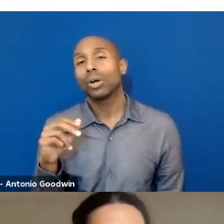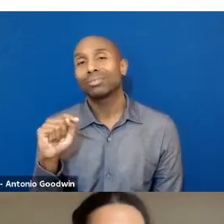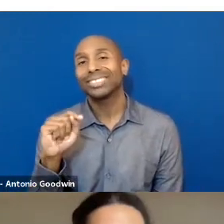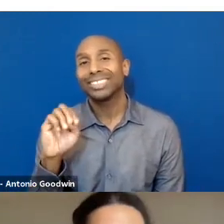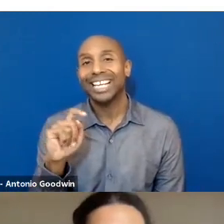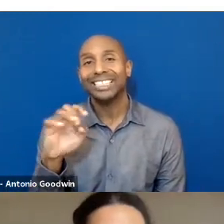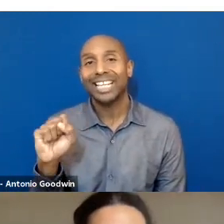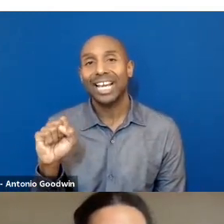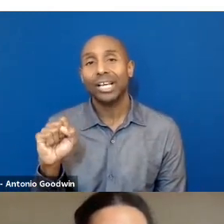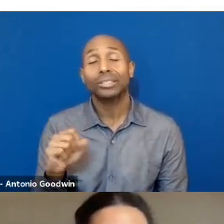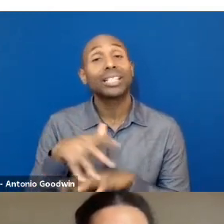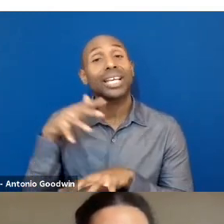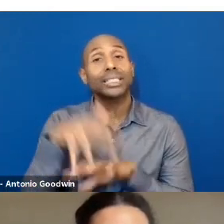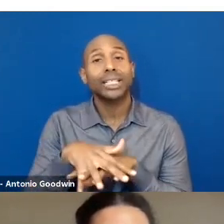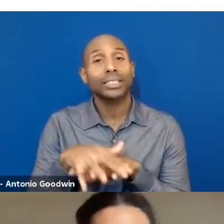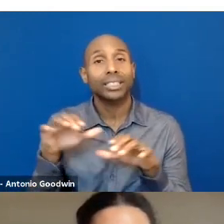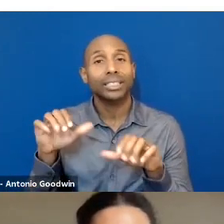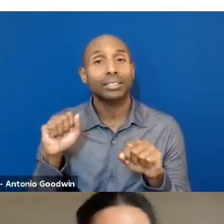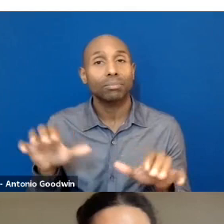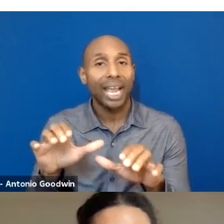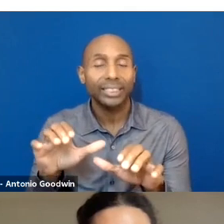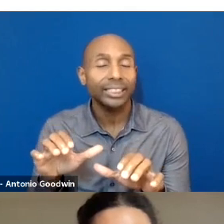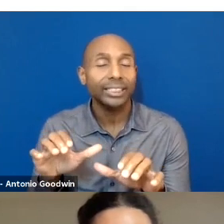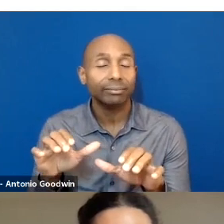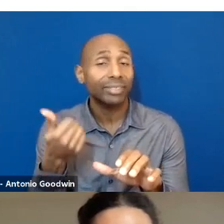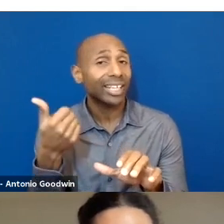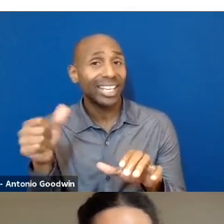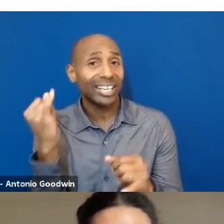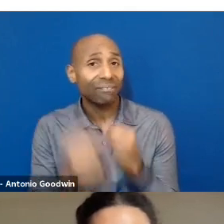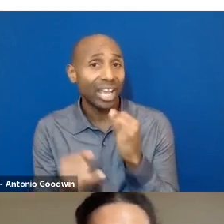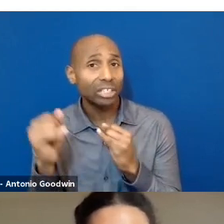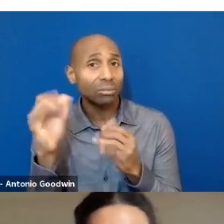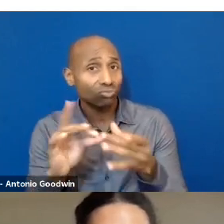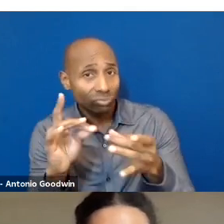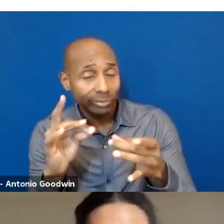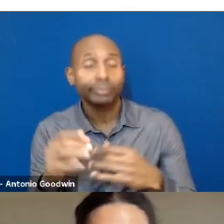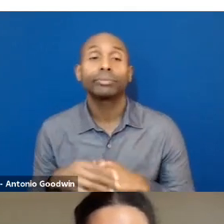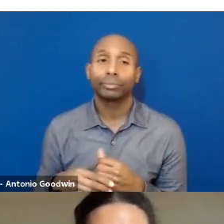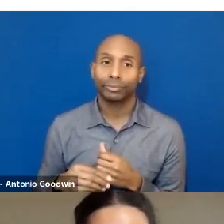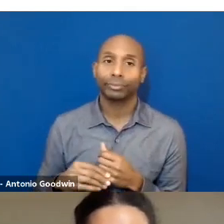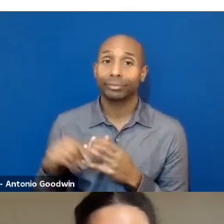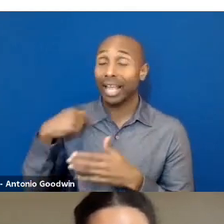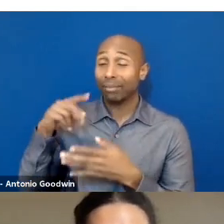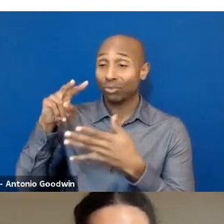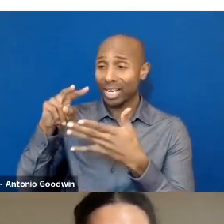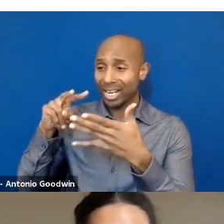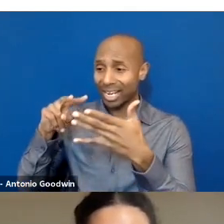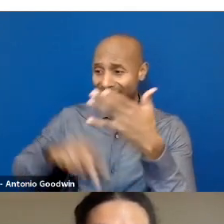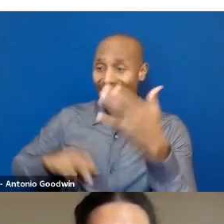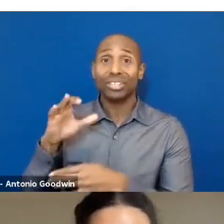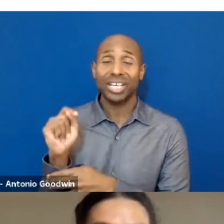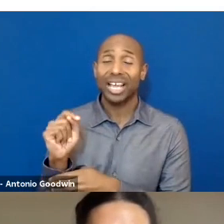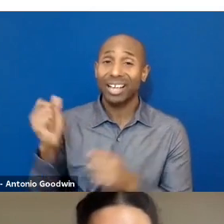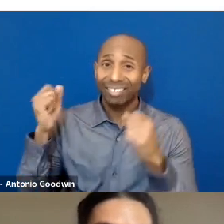any final thoughts before we leave? Just use the chat as a resource. I'm just scrolling through. Folks have so many resources.